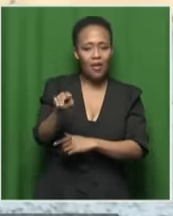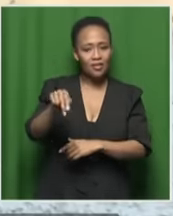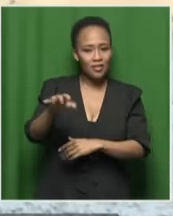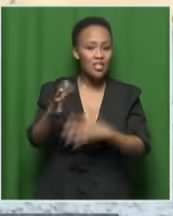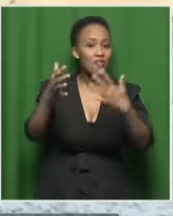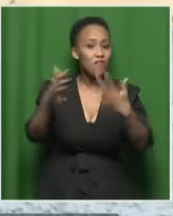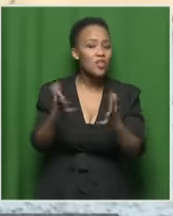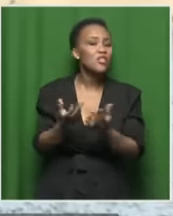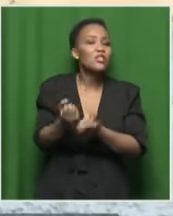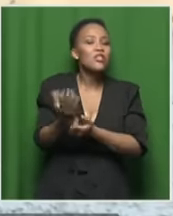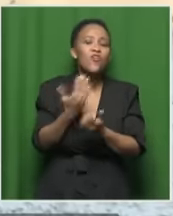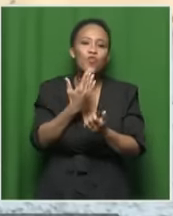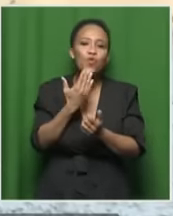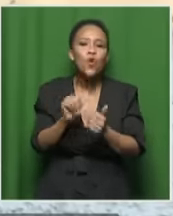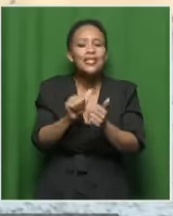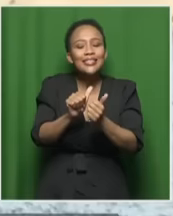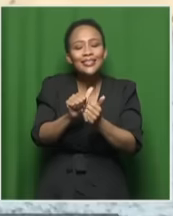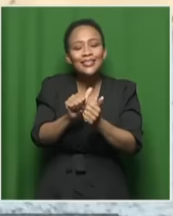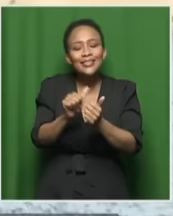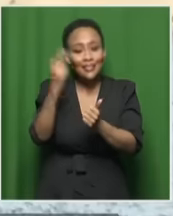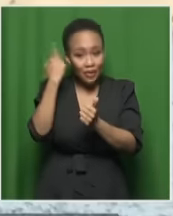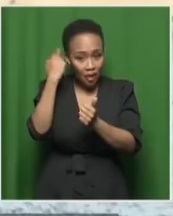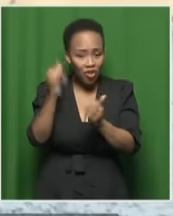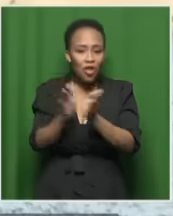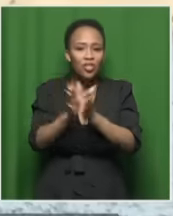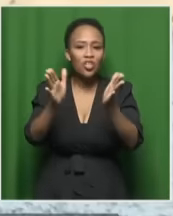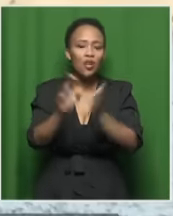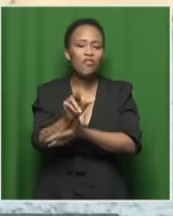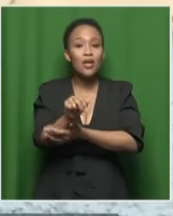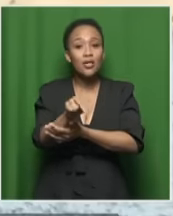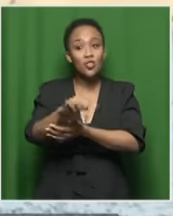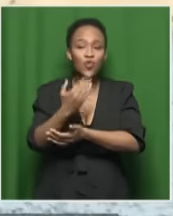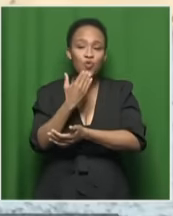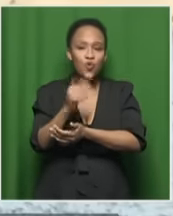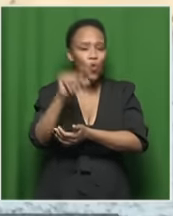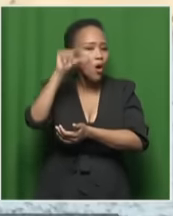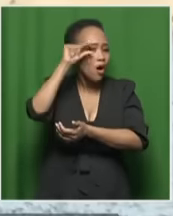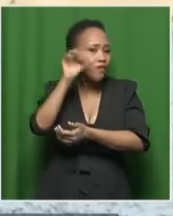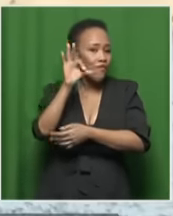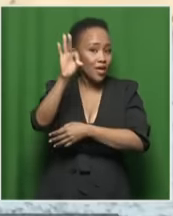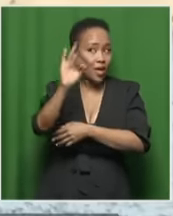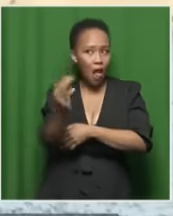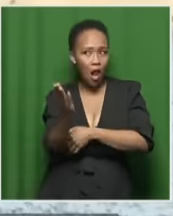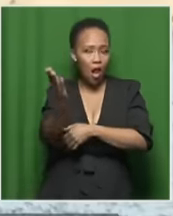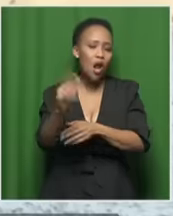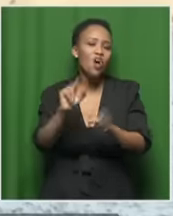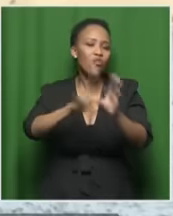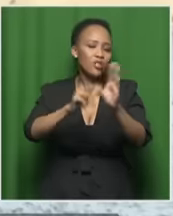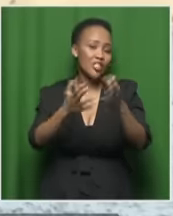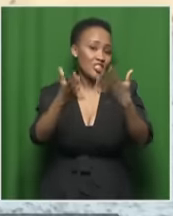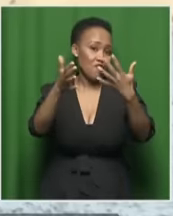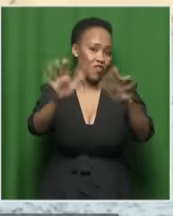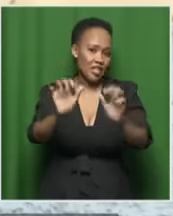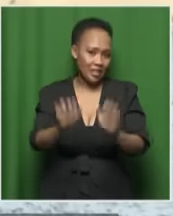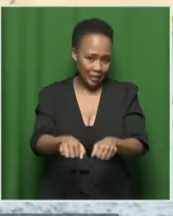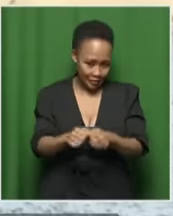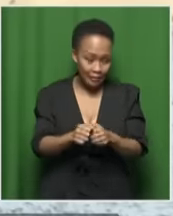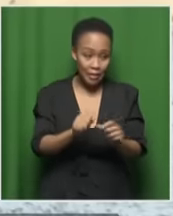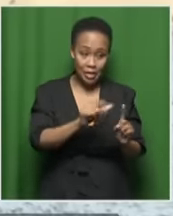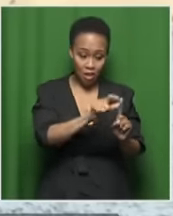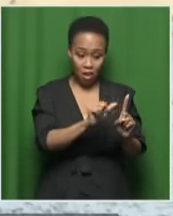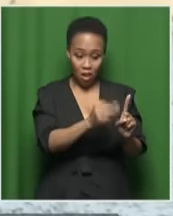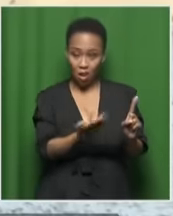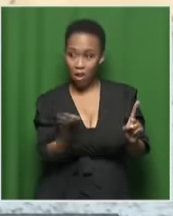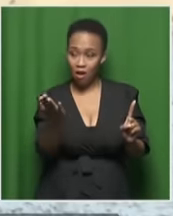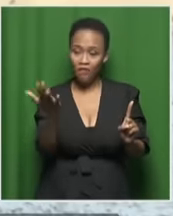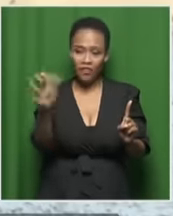Secretary General of the African National Congress, who is Figuilem Balula, the Democratic Alliance, saying that, of course, she should have resigned